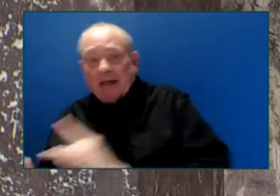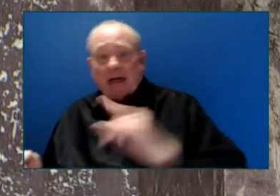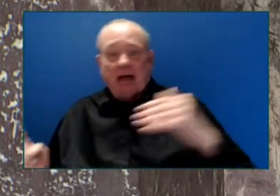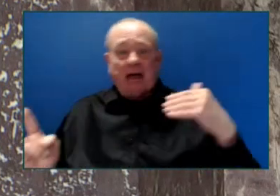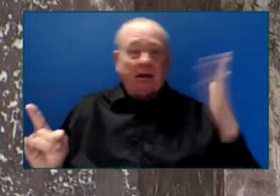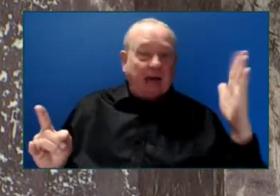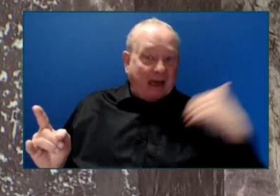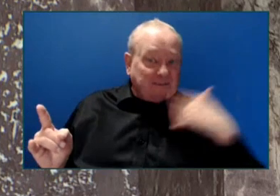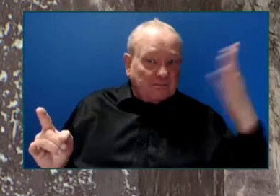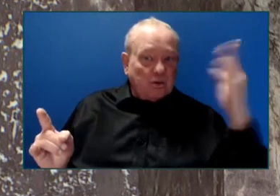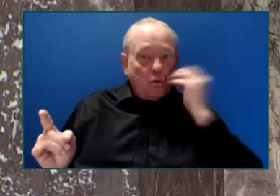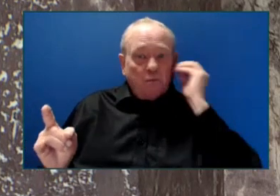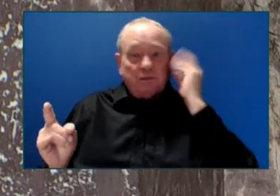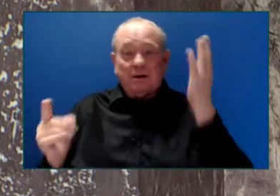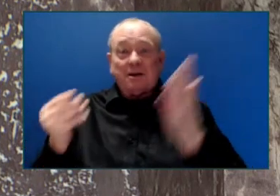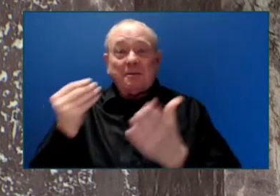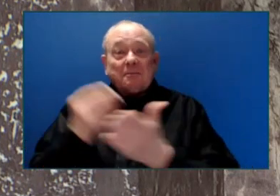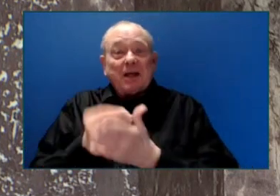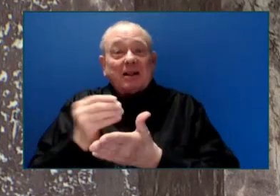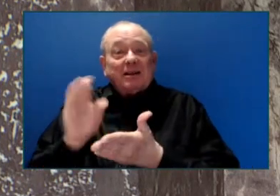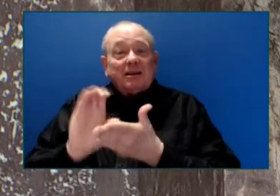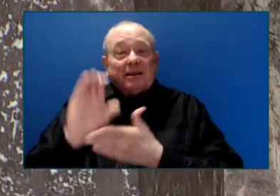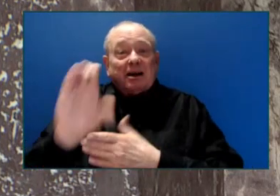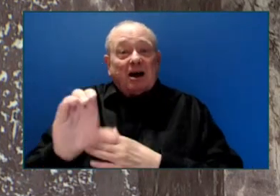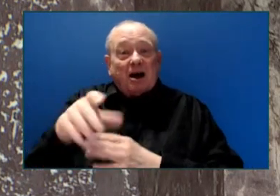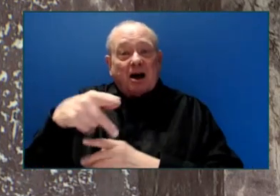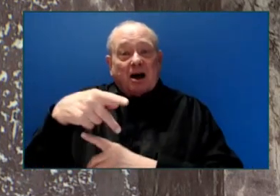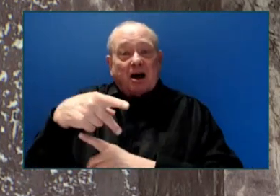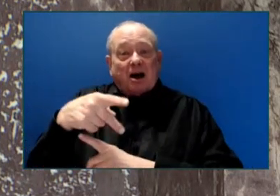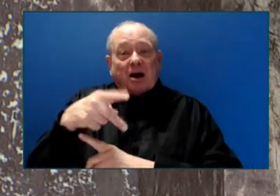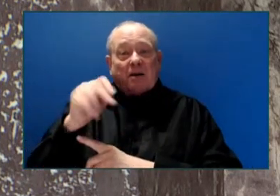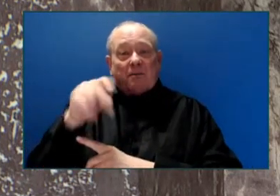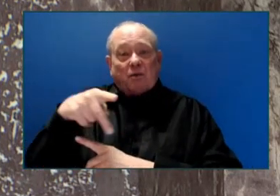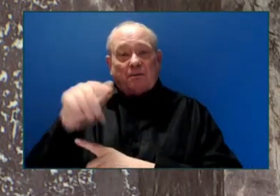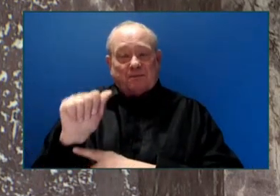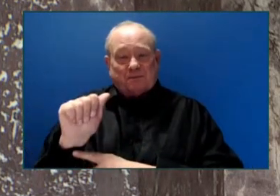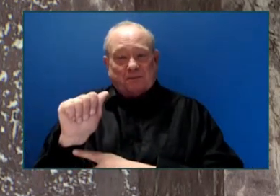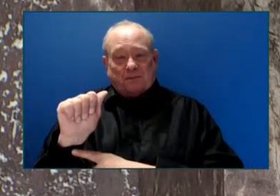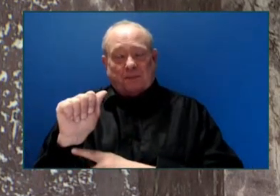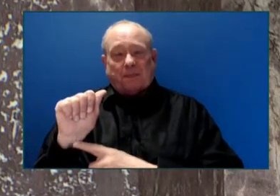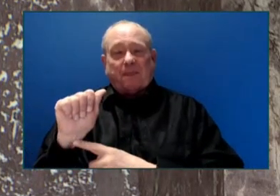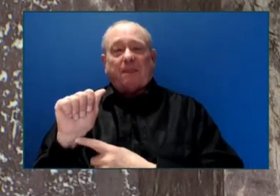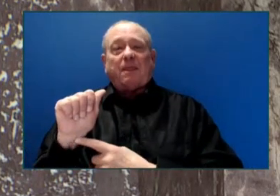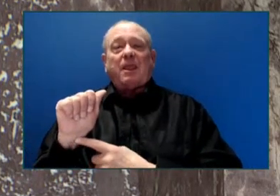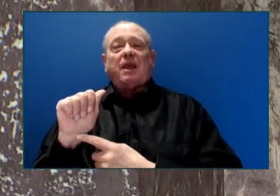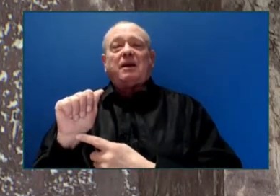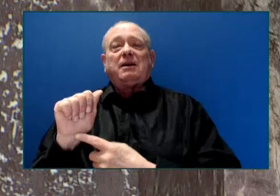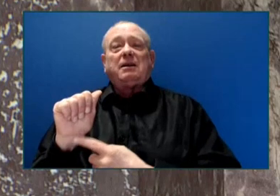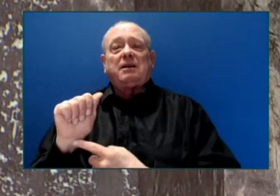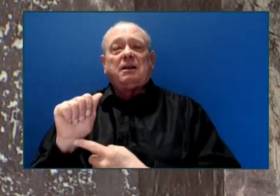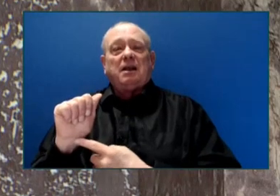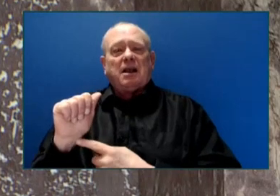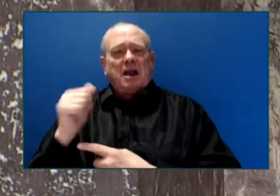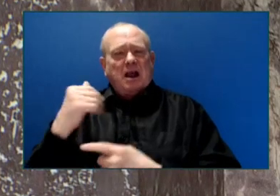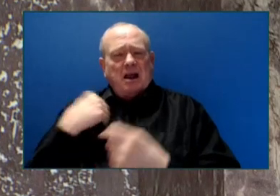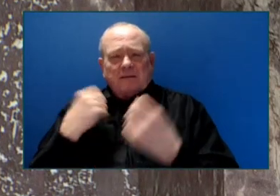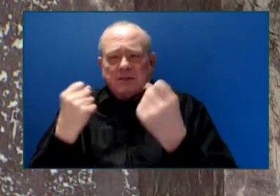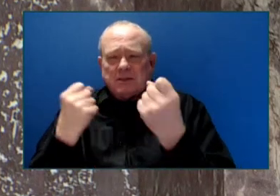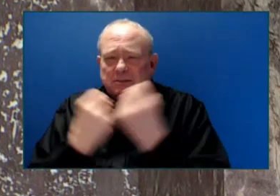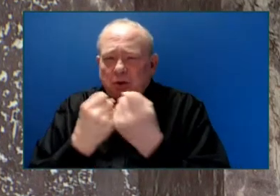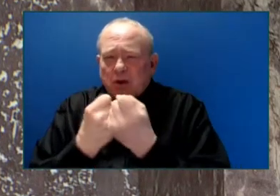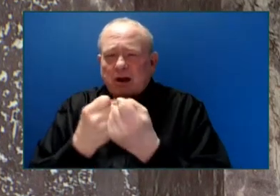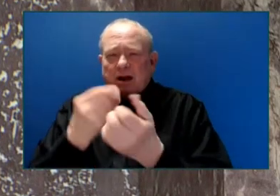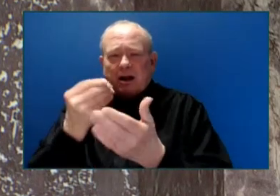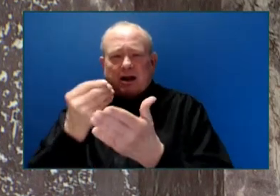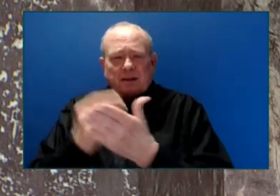We are looking for all innovative solutions that work for communities. We continue to do that work. I have meetings with mayors from communities around the